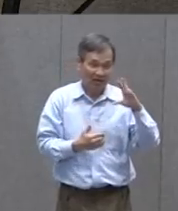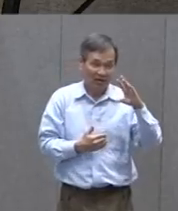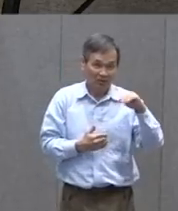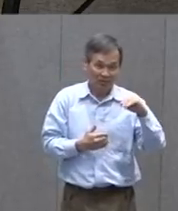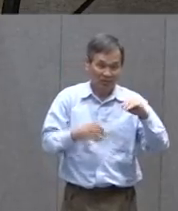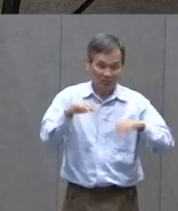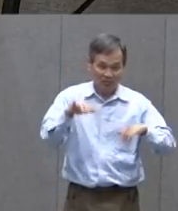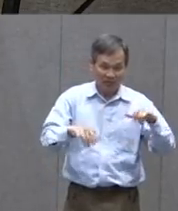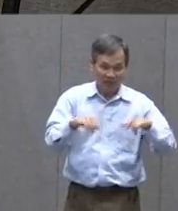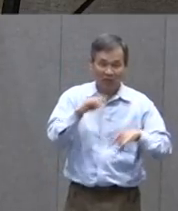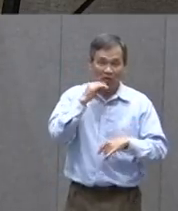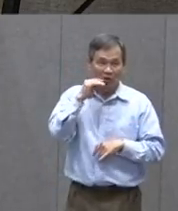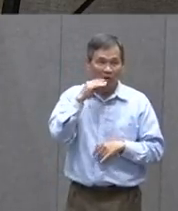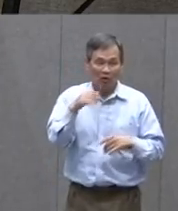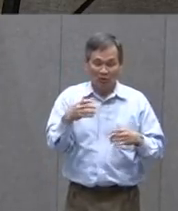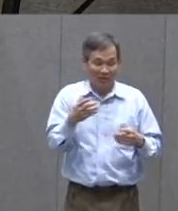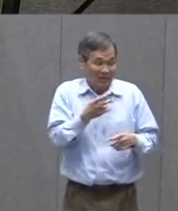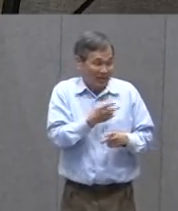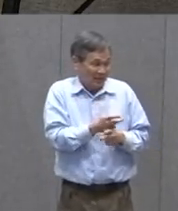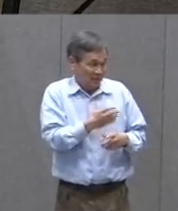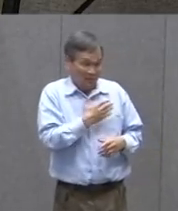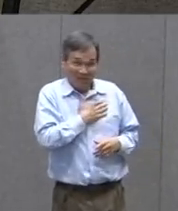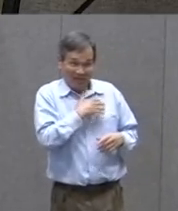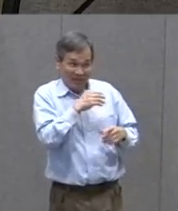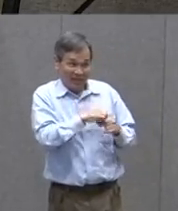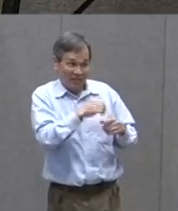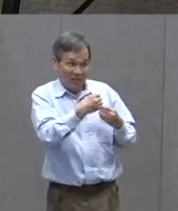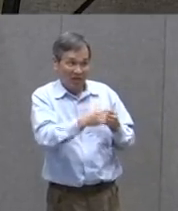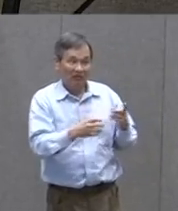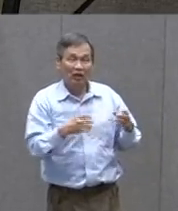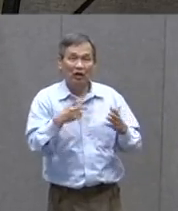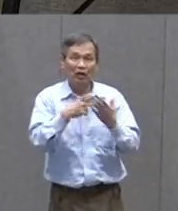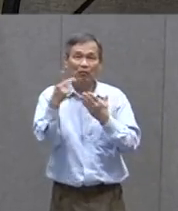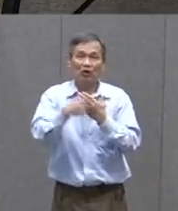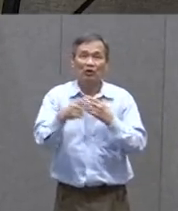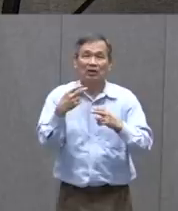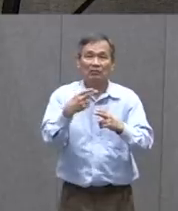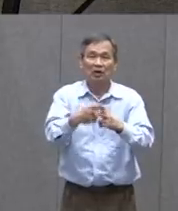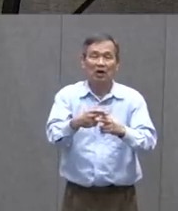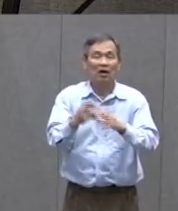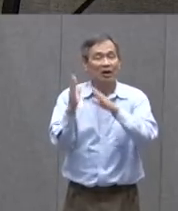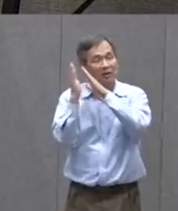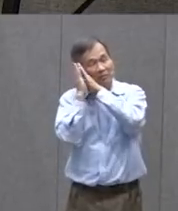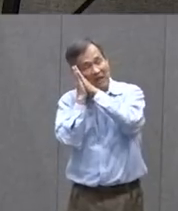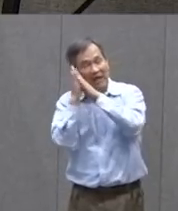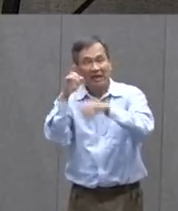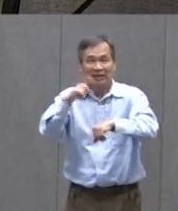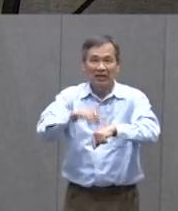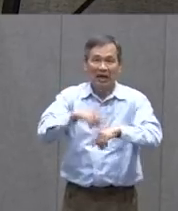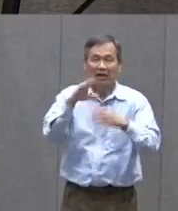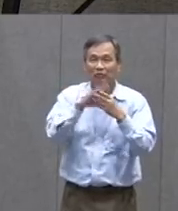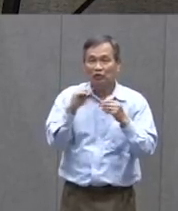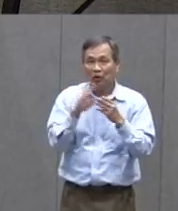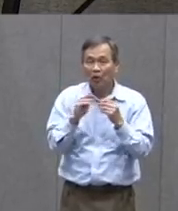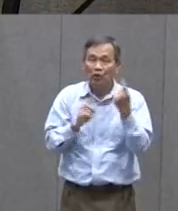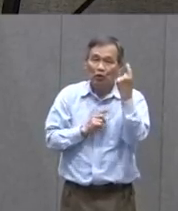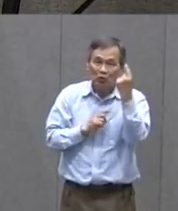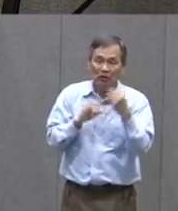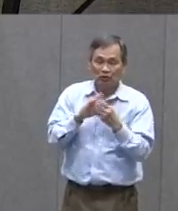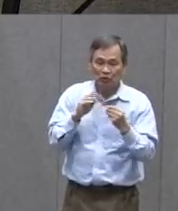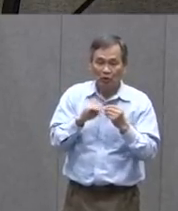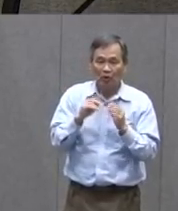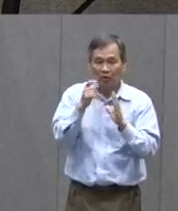have I keep these In my office We do this Program called Bedtime stories And one of the Stories that we Wrote is the